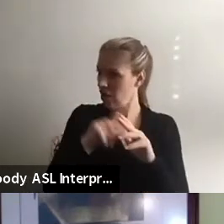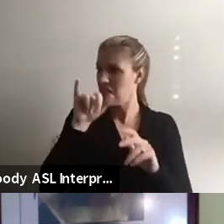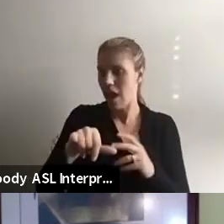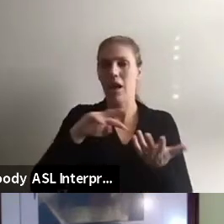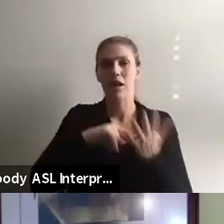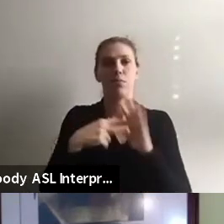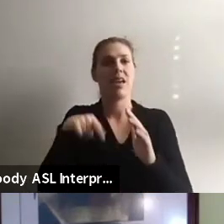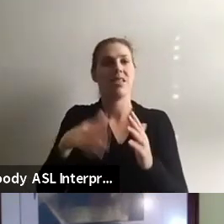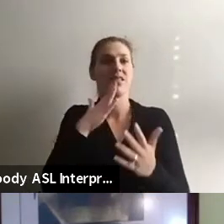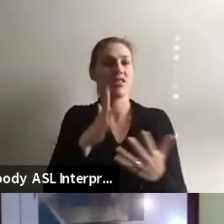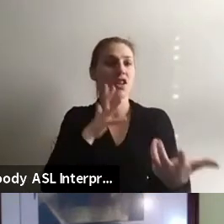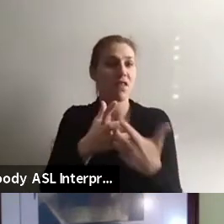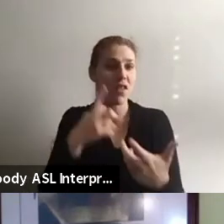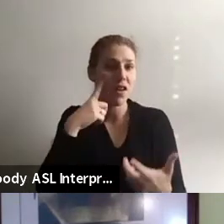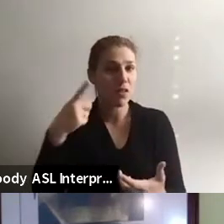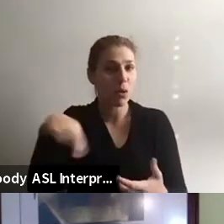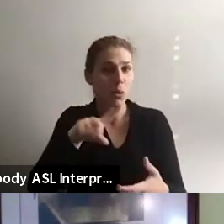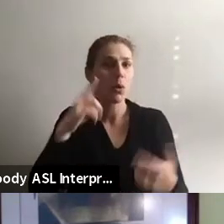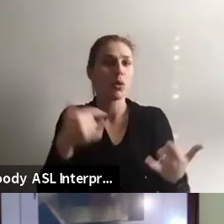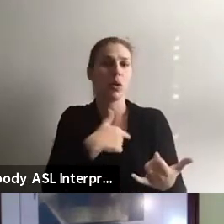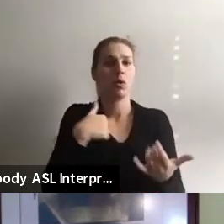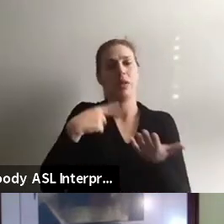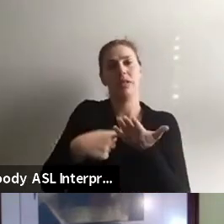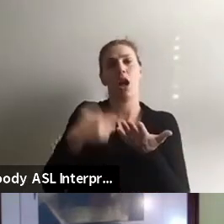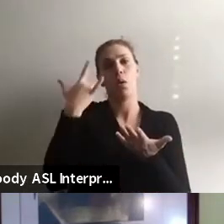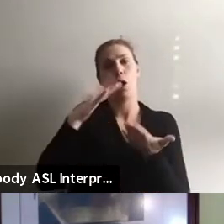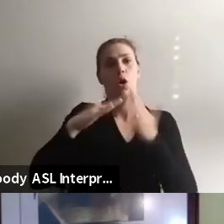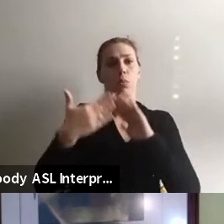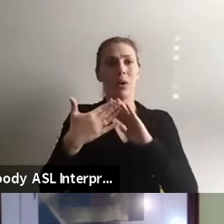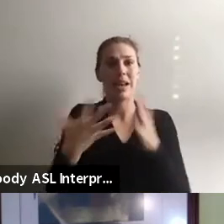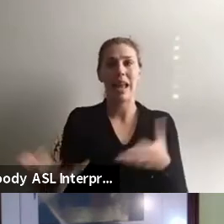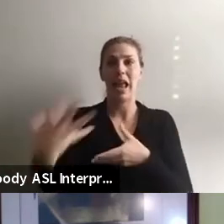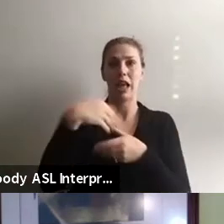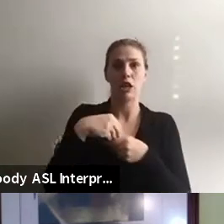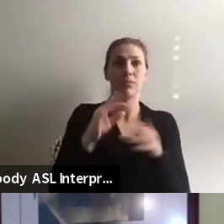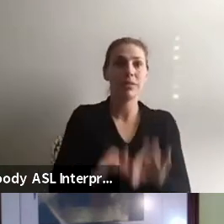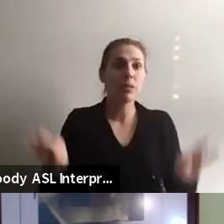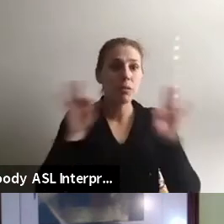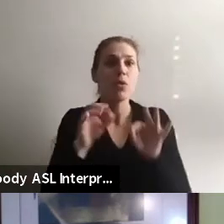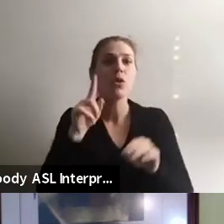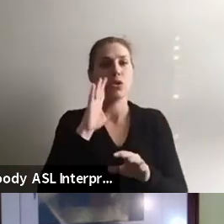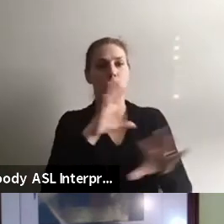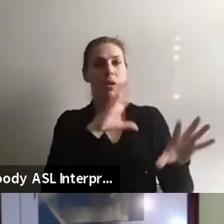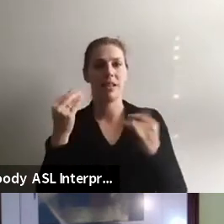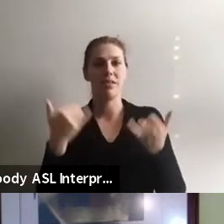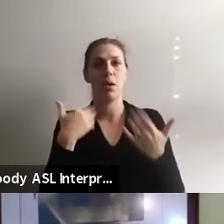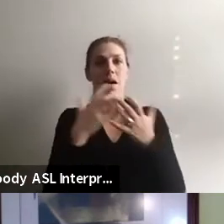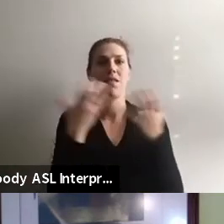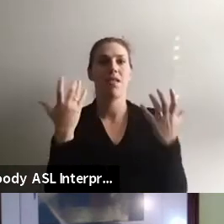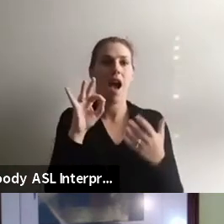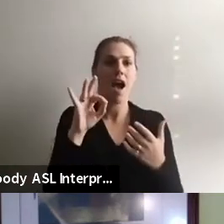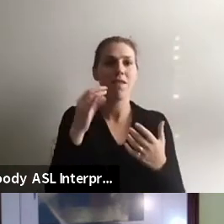is right for you. We're going to discuss today why community engagement is so important, and you'll leave with some valuable tips and tricks.